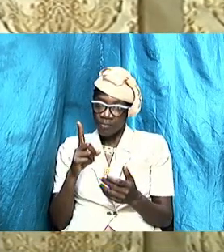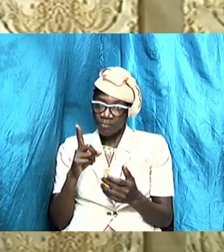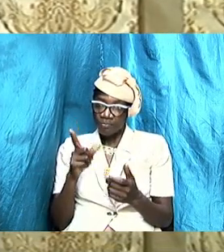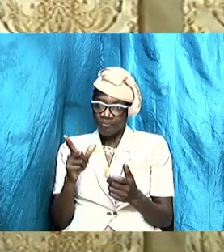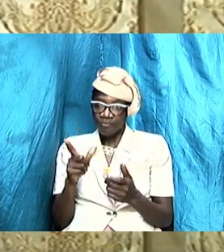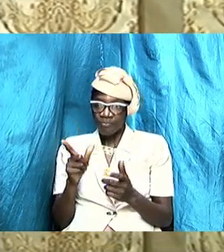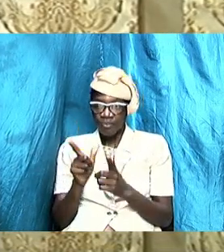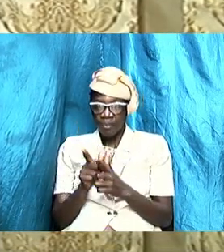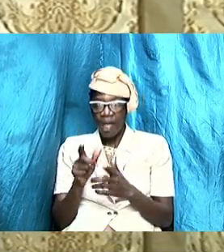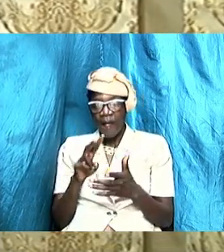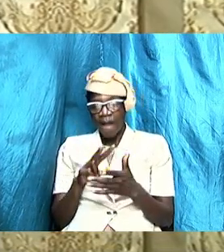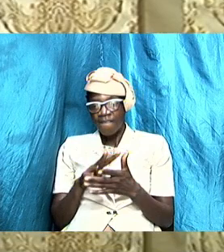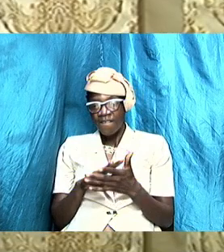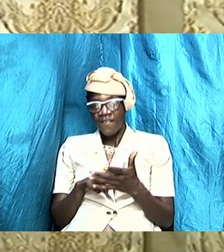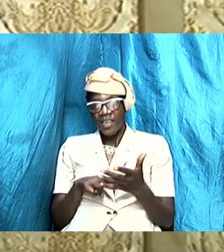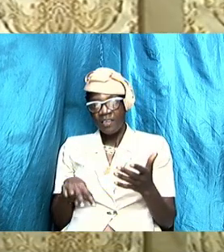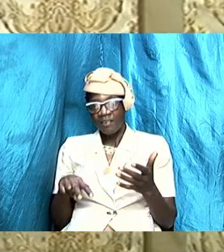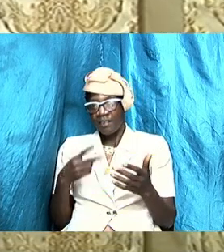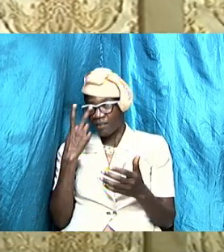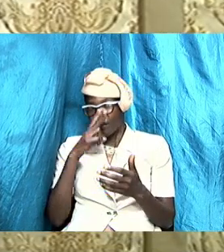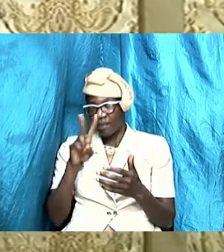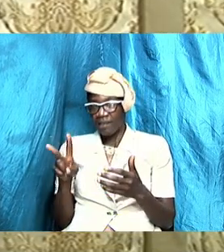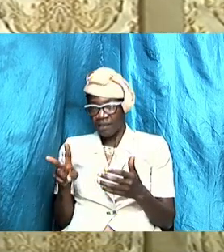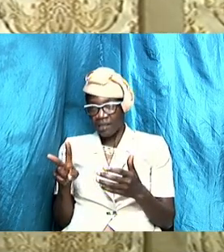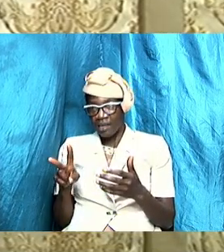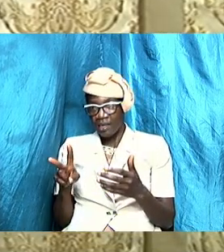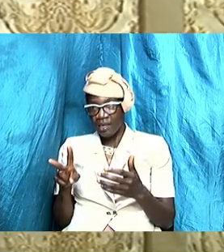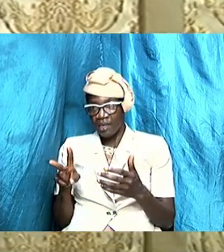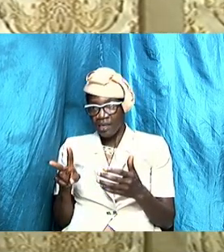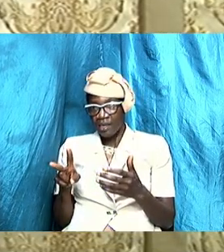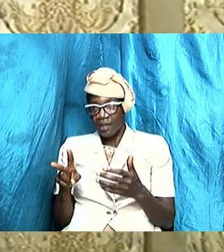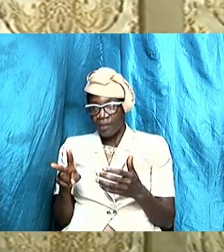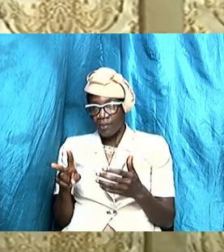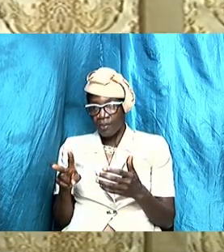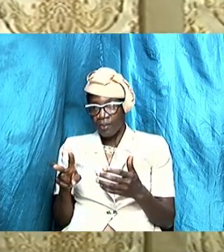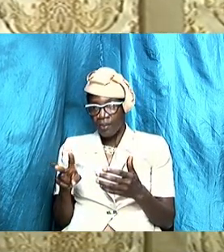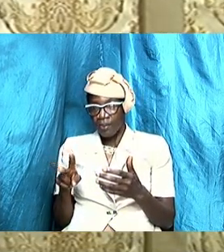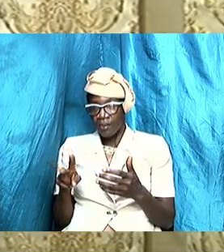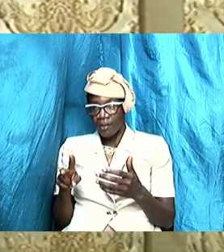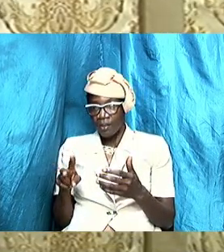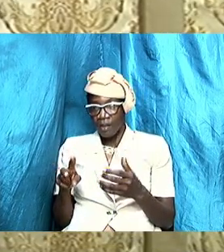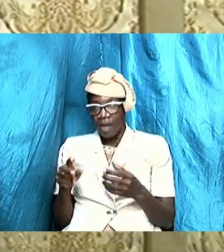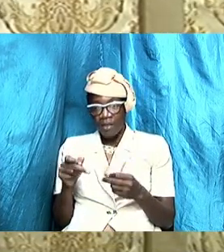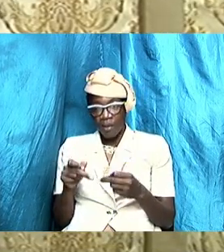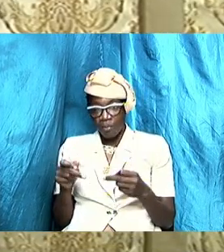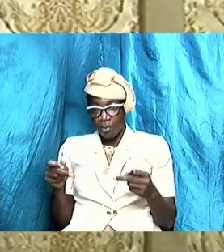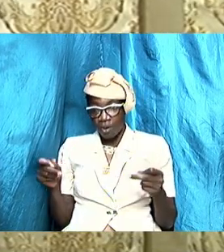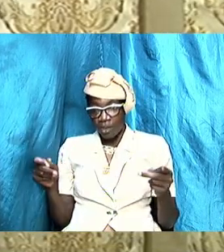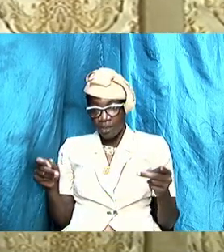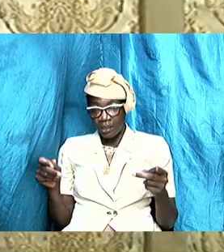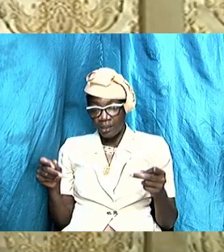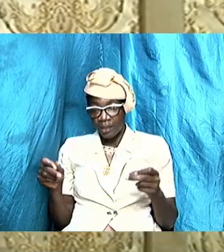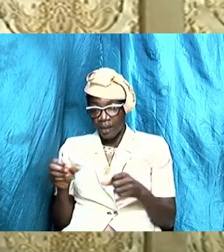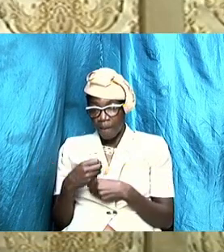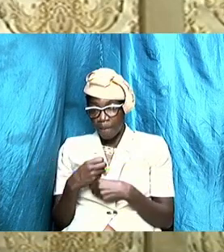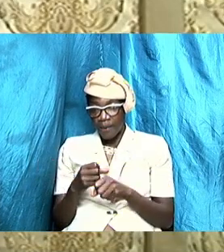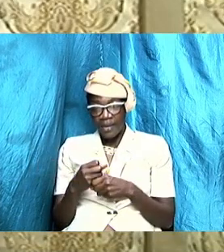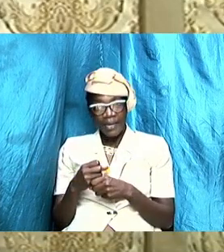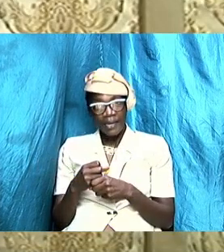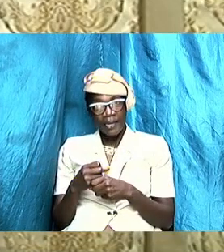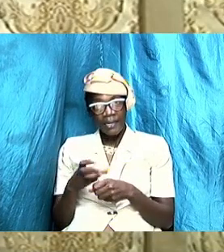and we will see the basic point that I am making. So it was